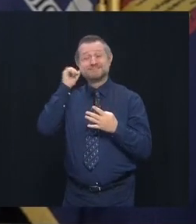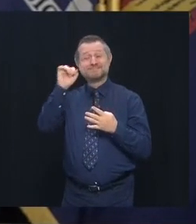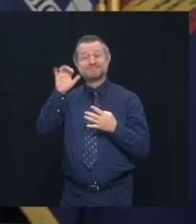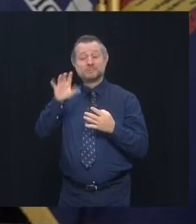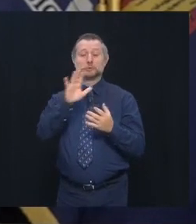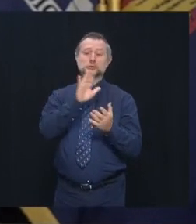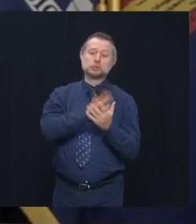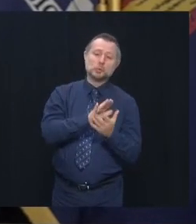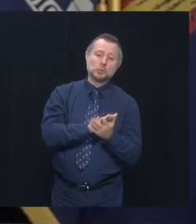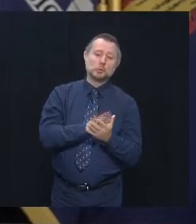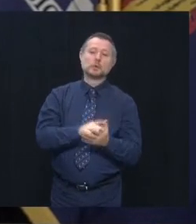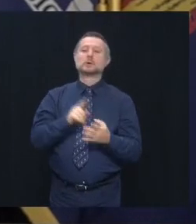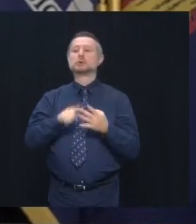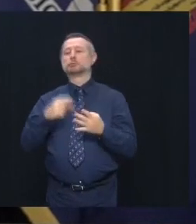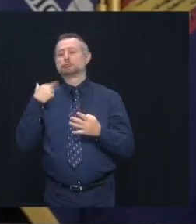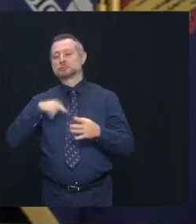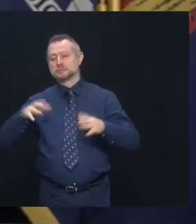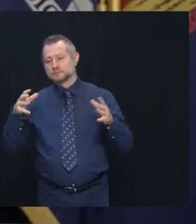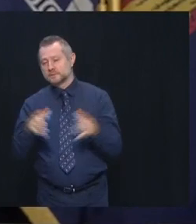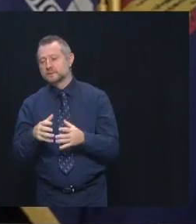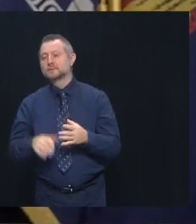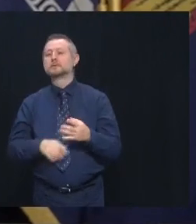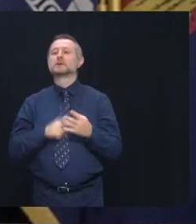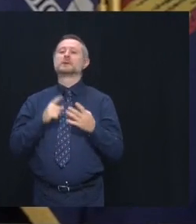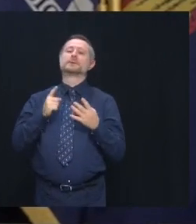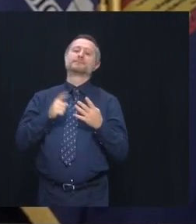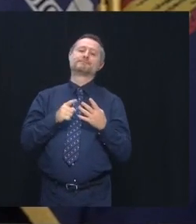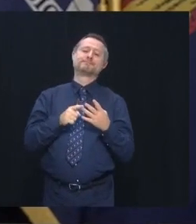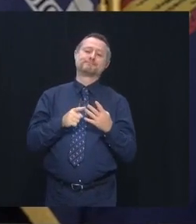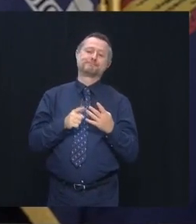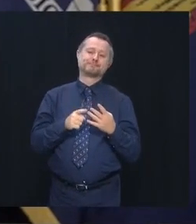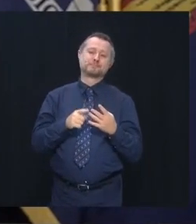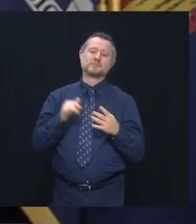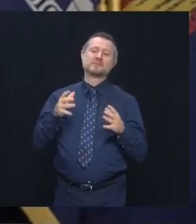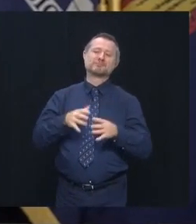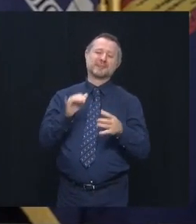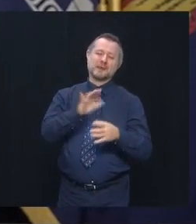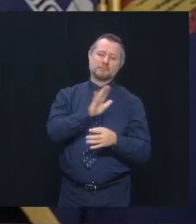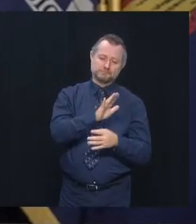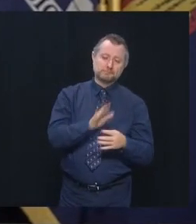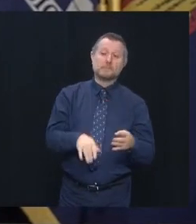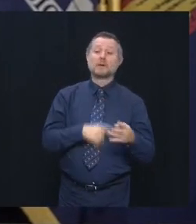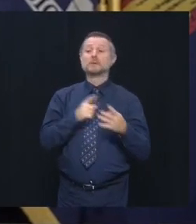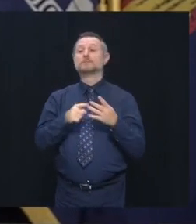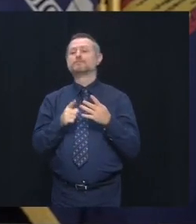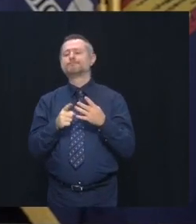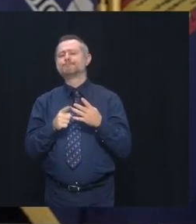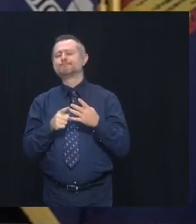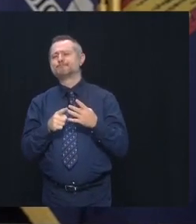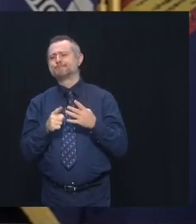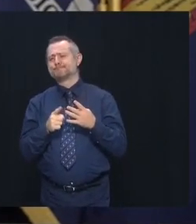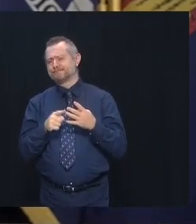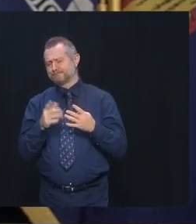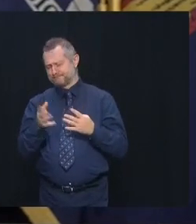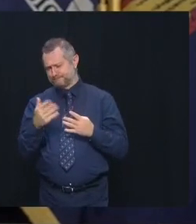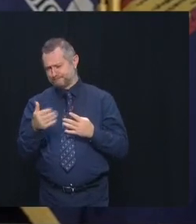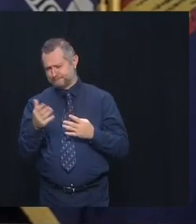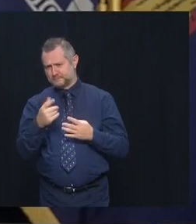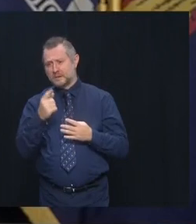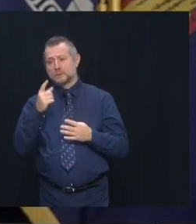Schools, mass gatherings, religious